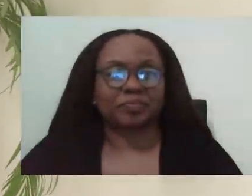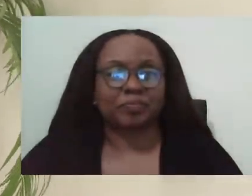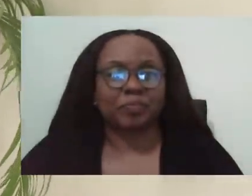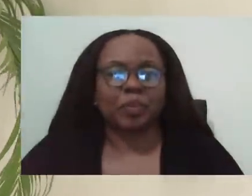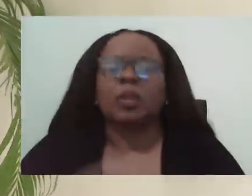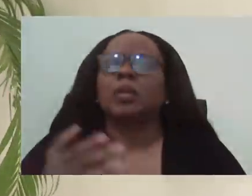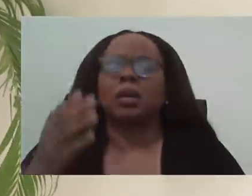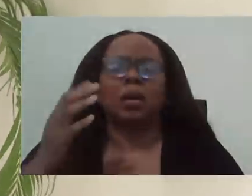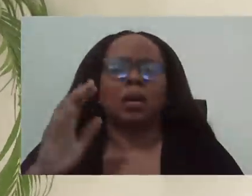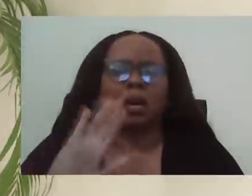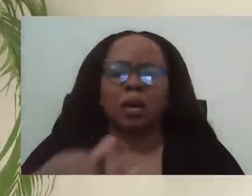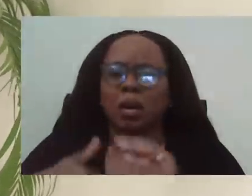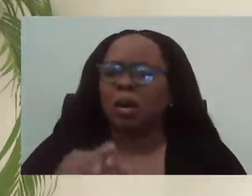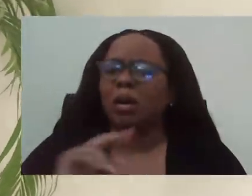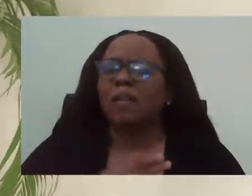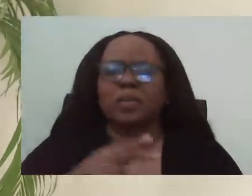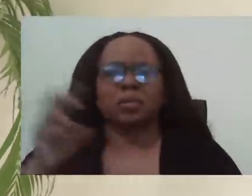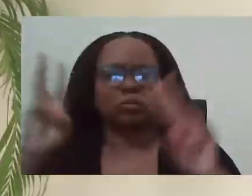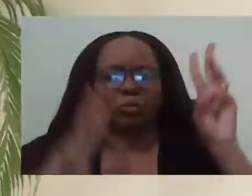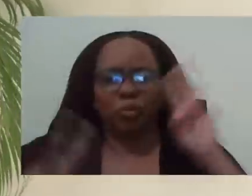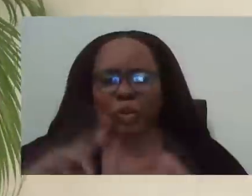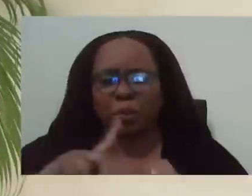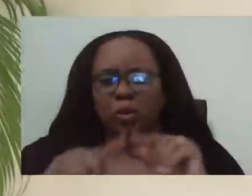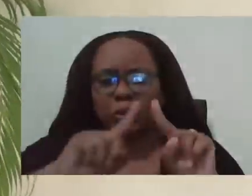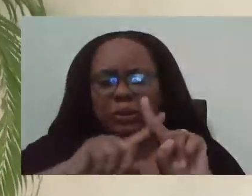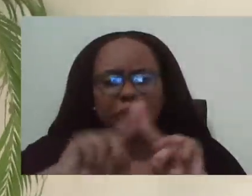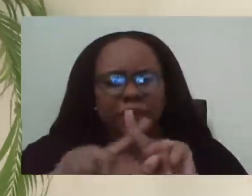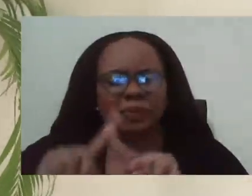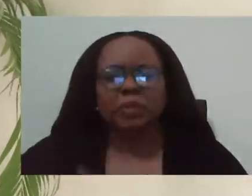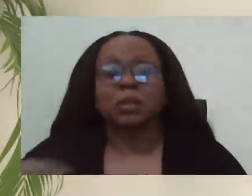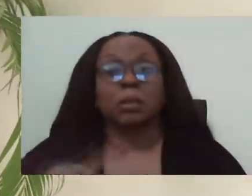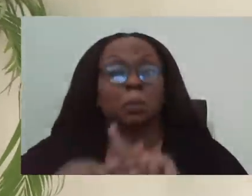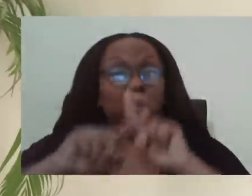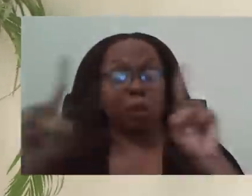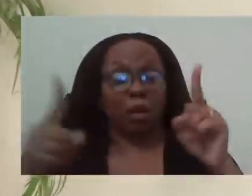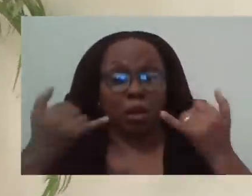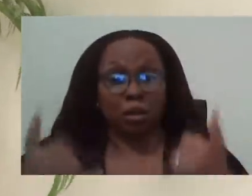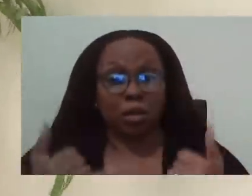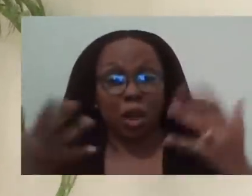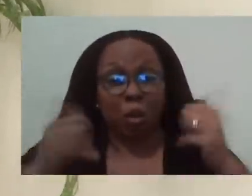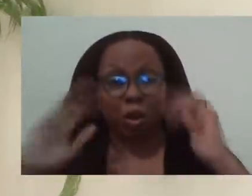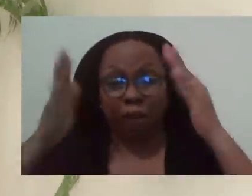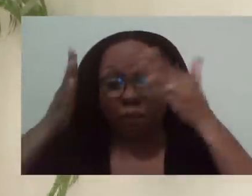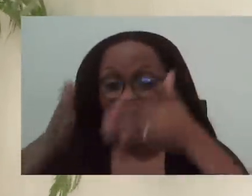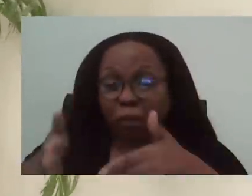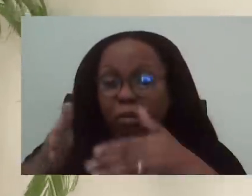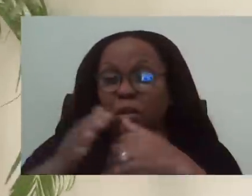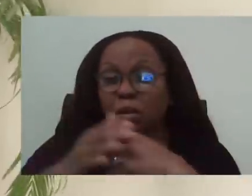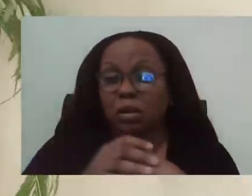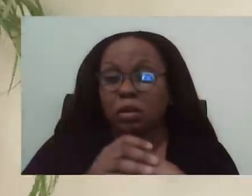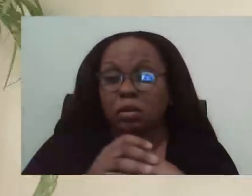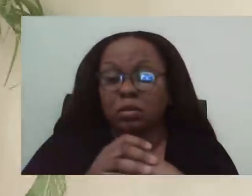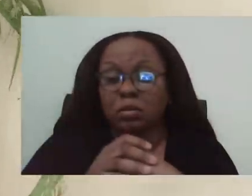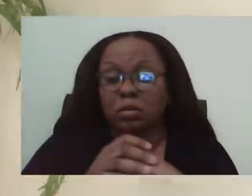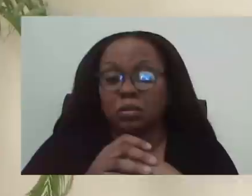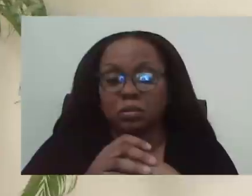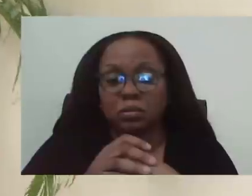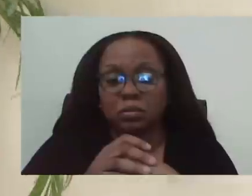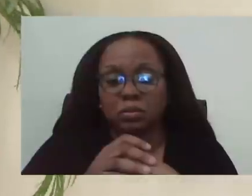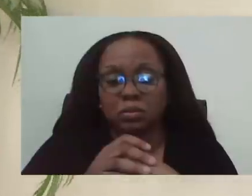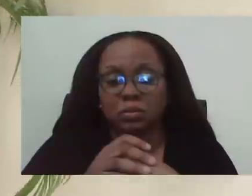I've come here today, uh, to actually focus on, uh, an area that I felt has not had enough, uh,